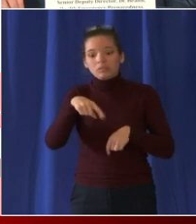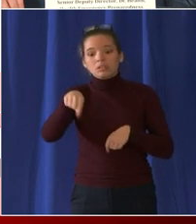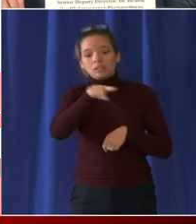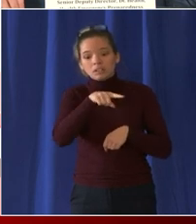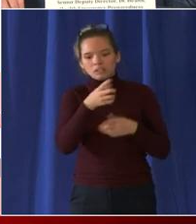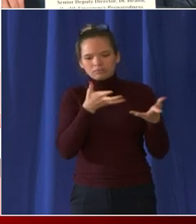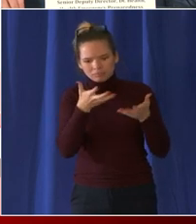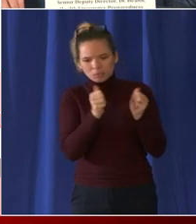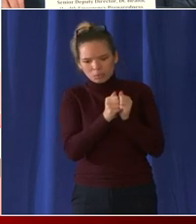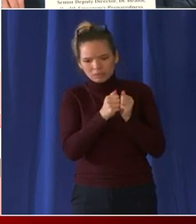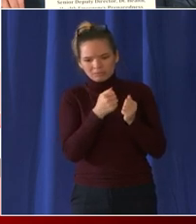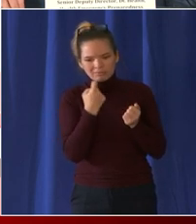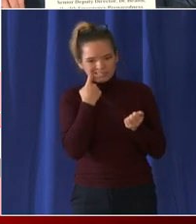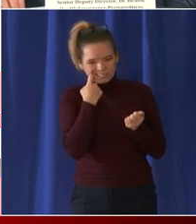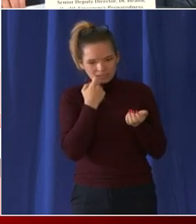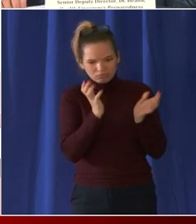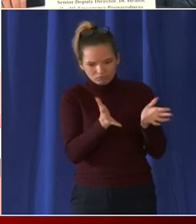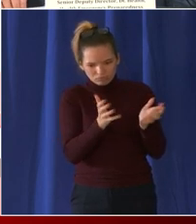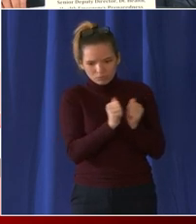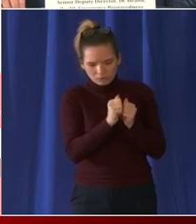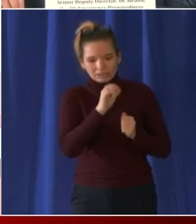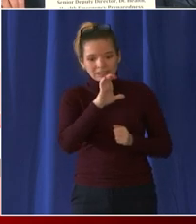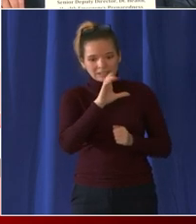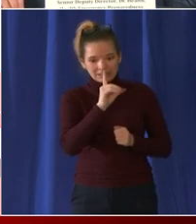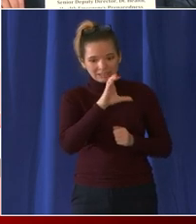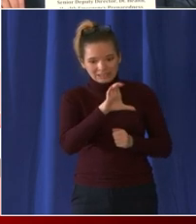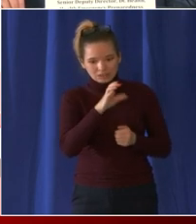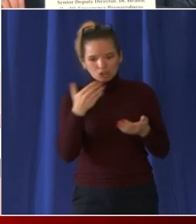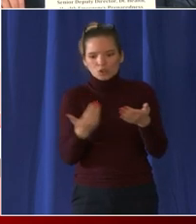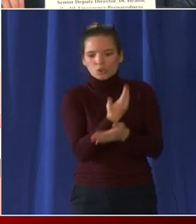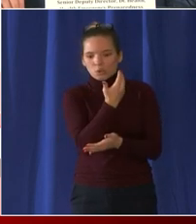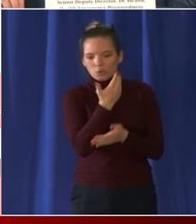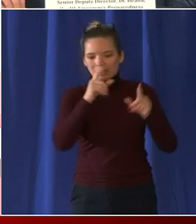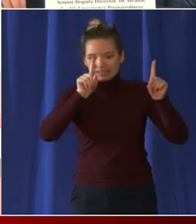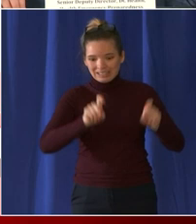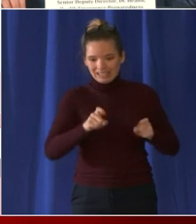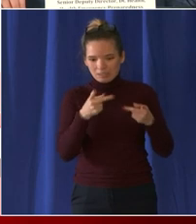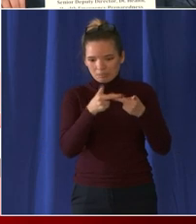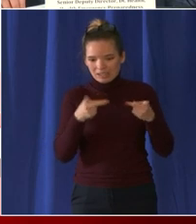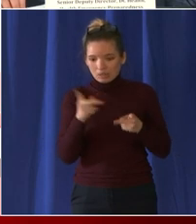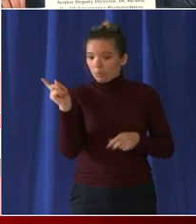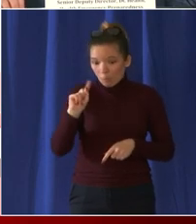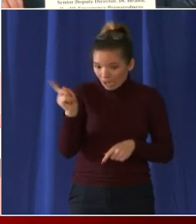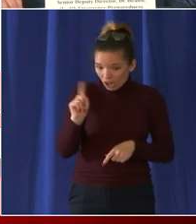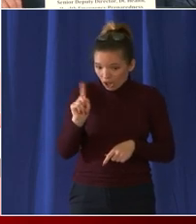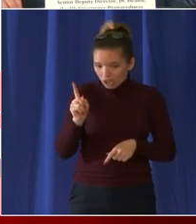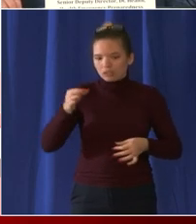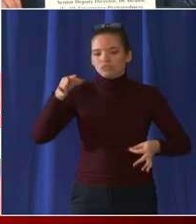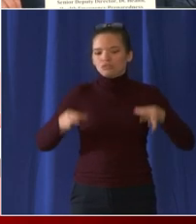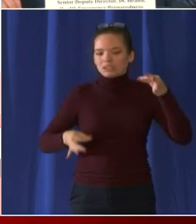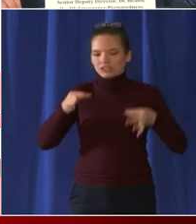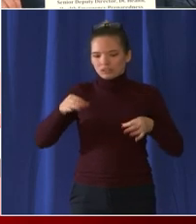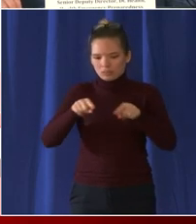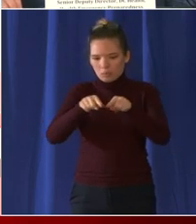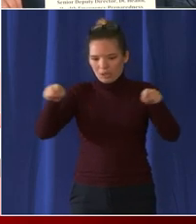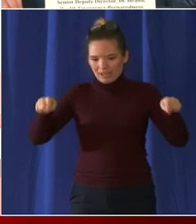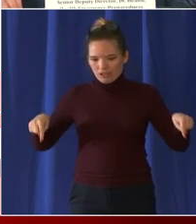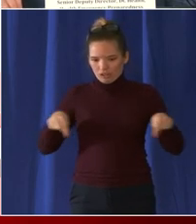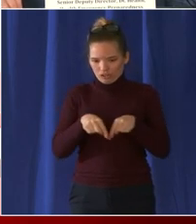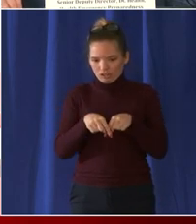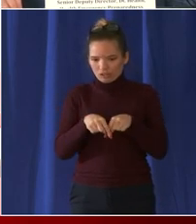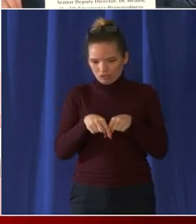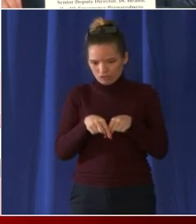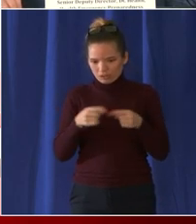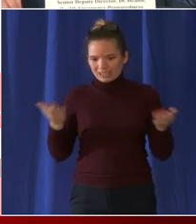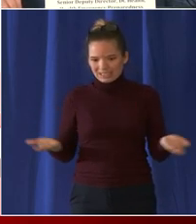at Farragut Square excuse me at judiciary square or you can make an appointment with your health care provider and so tests are available through a